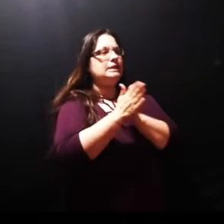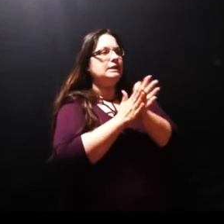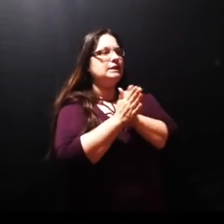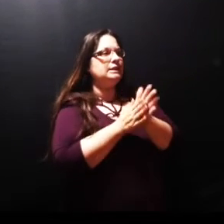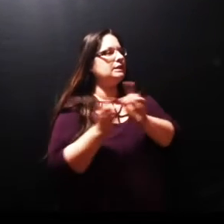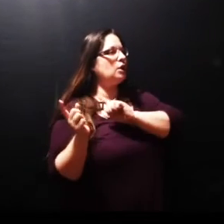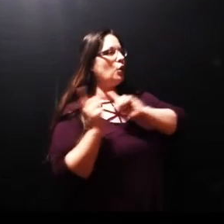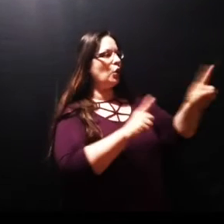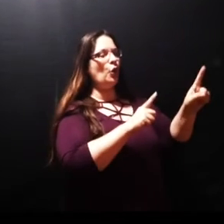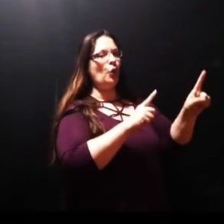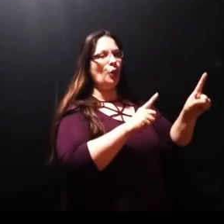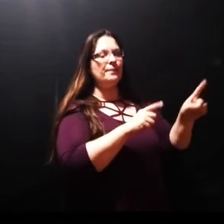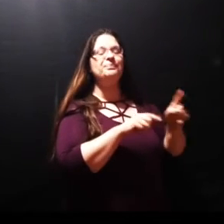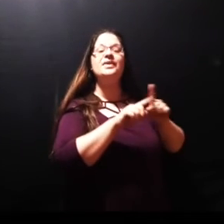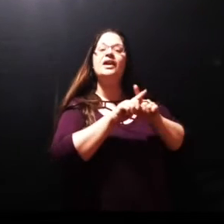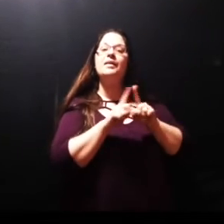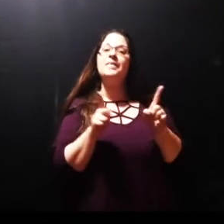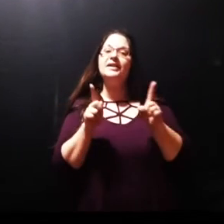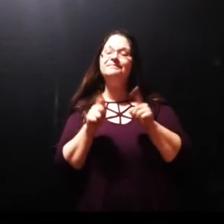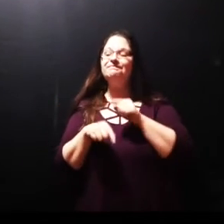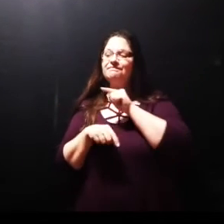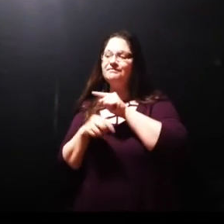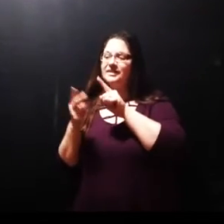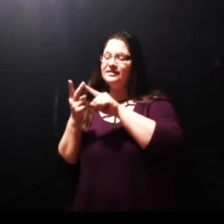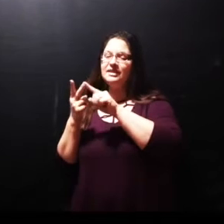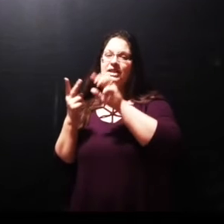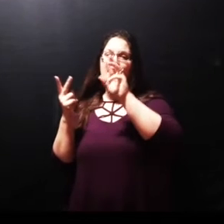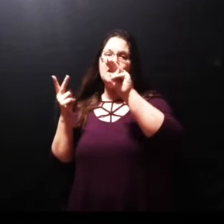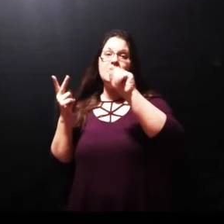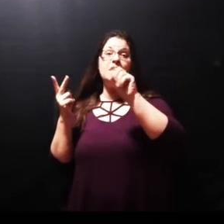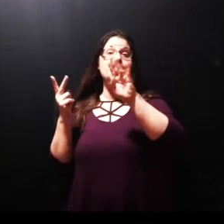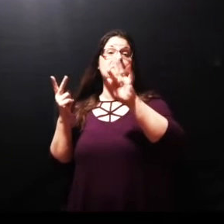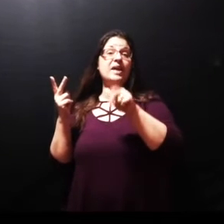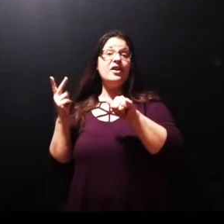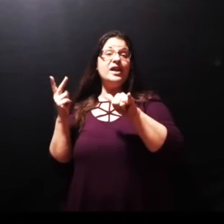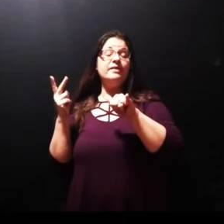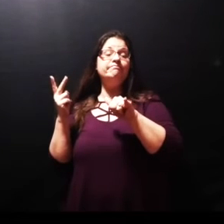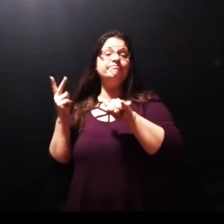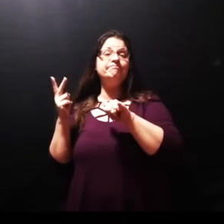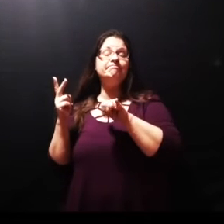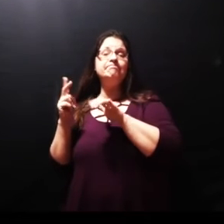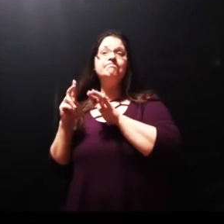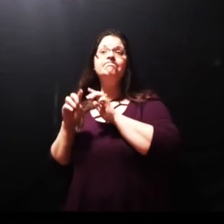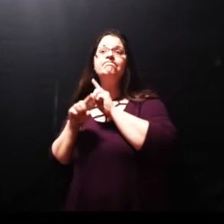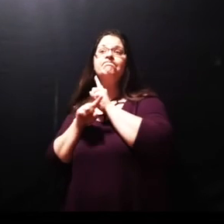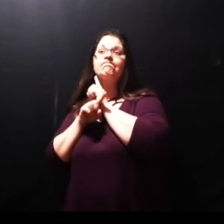she's got to move on while Mary contentedly sits in the house and doesn't move